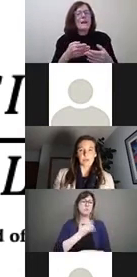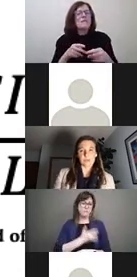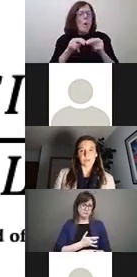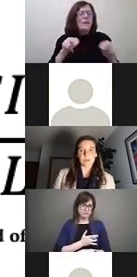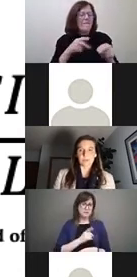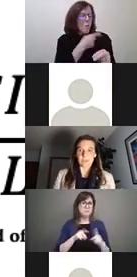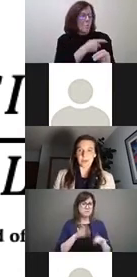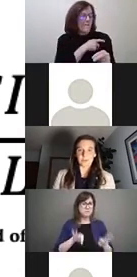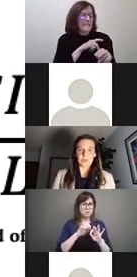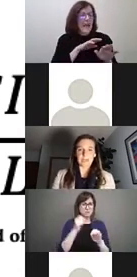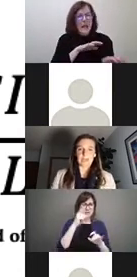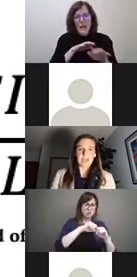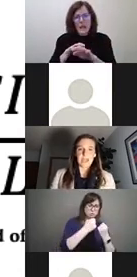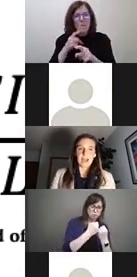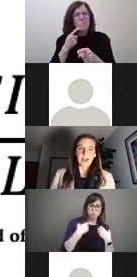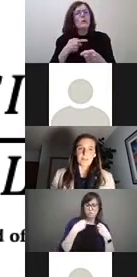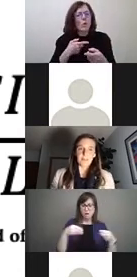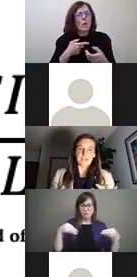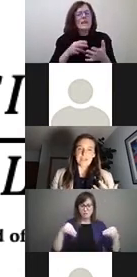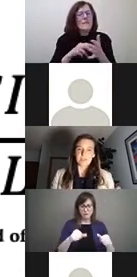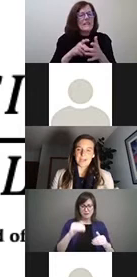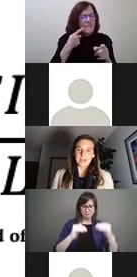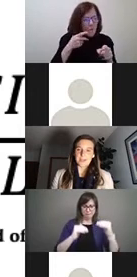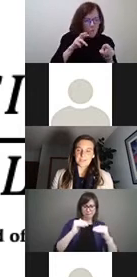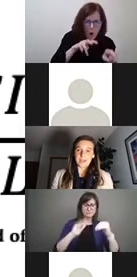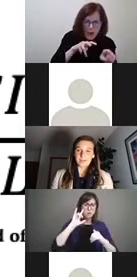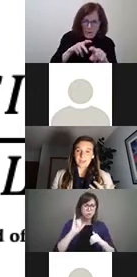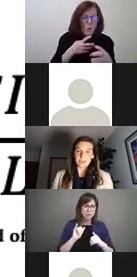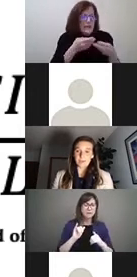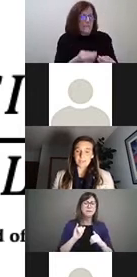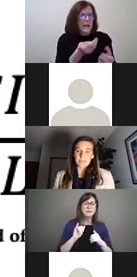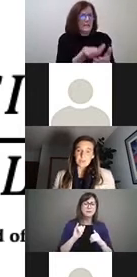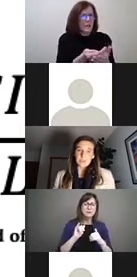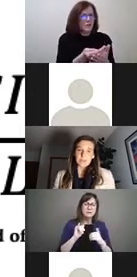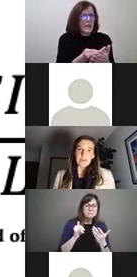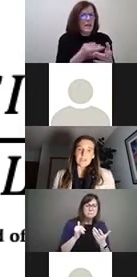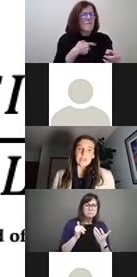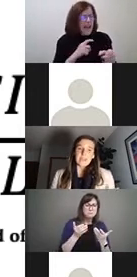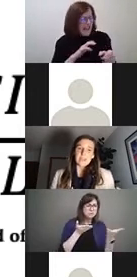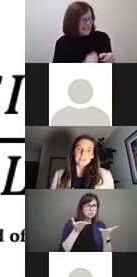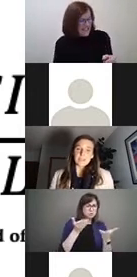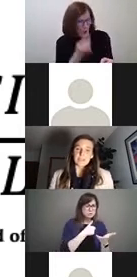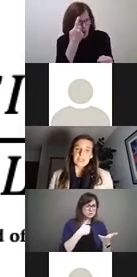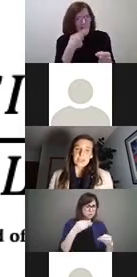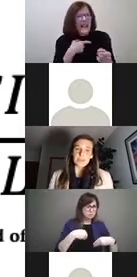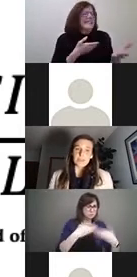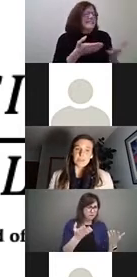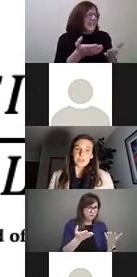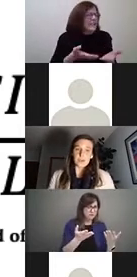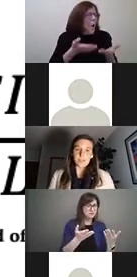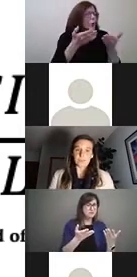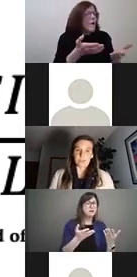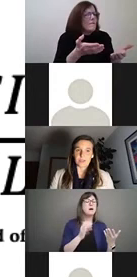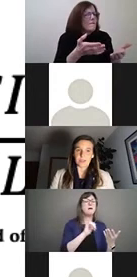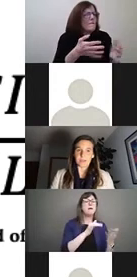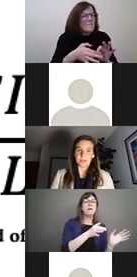ratio of social to health spending and trying to understand what services we provide that start to link up to